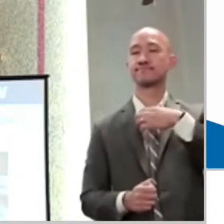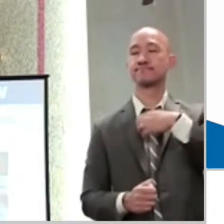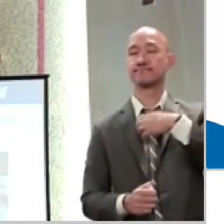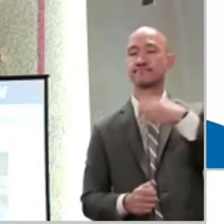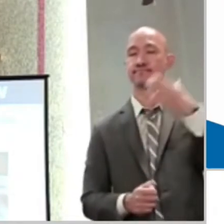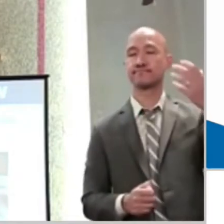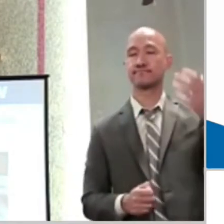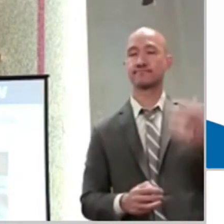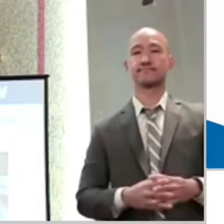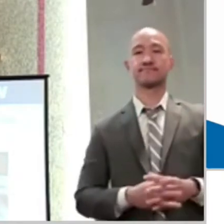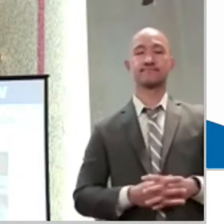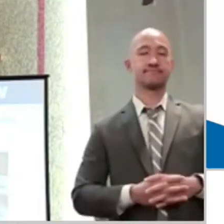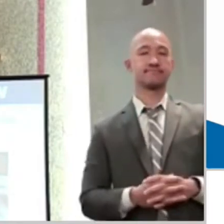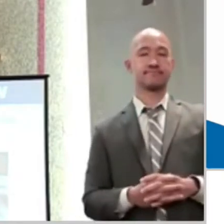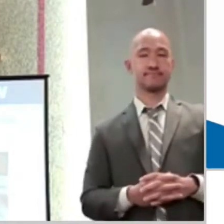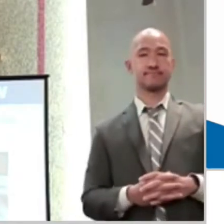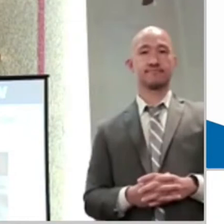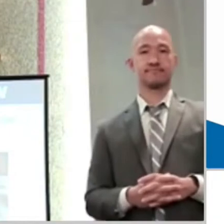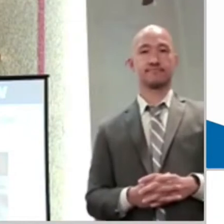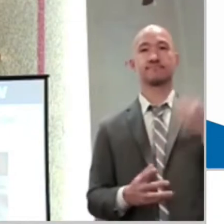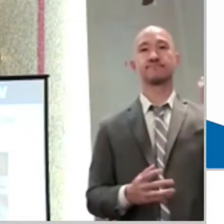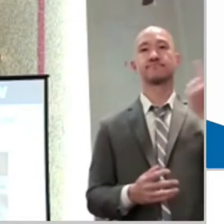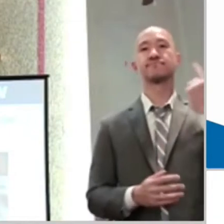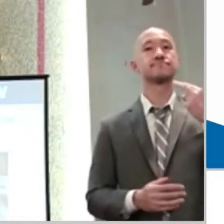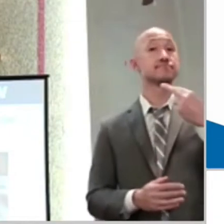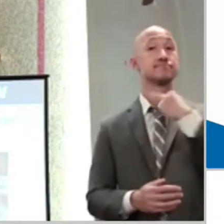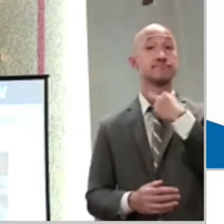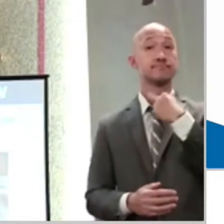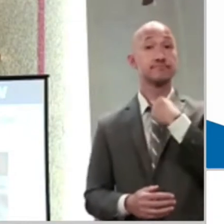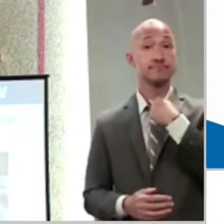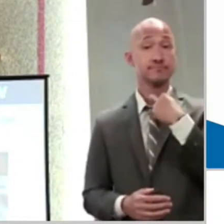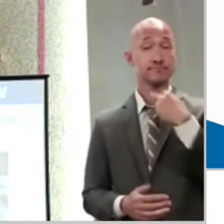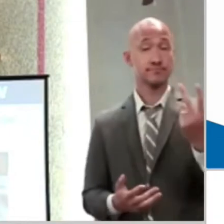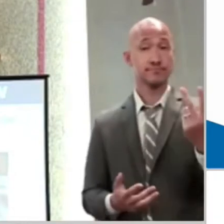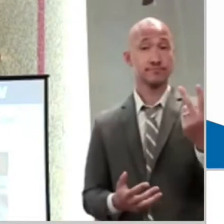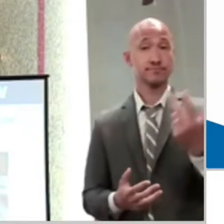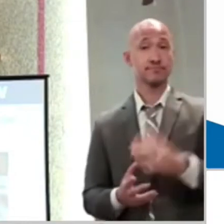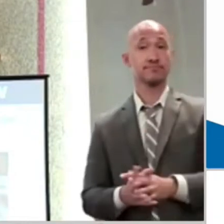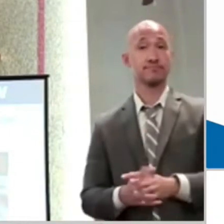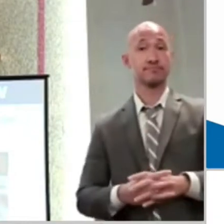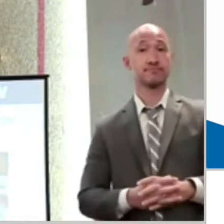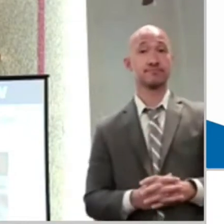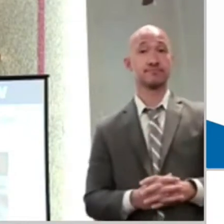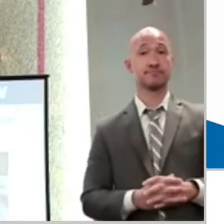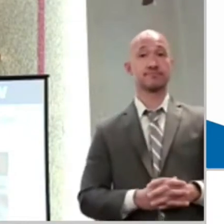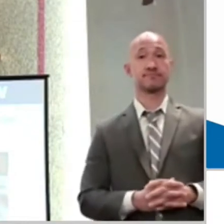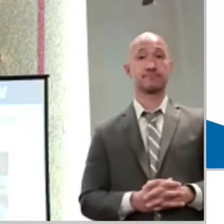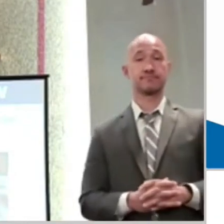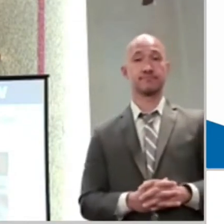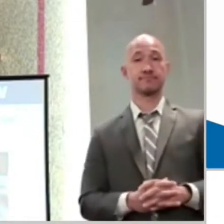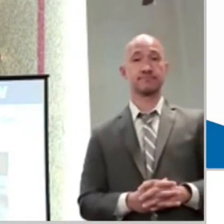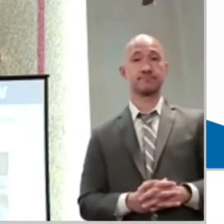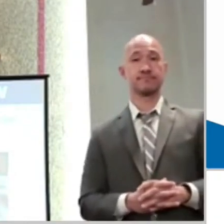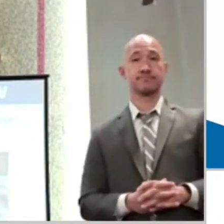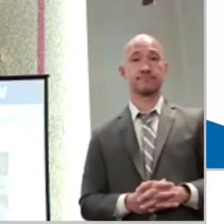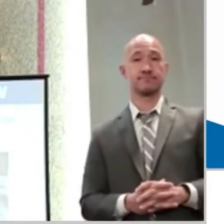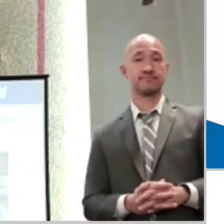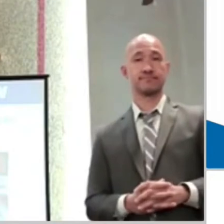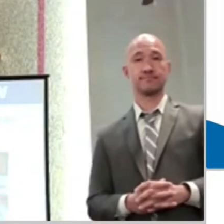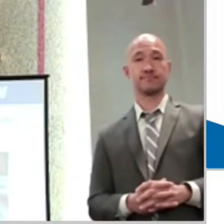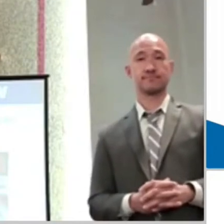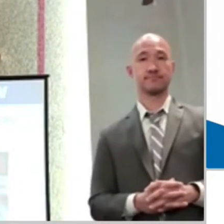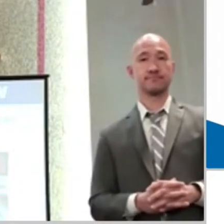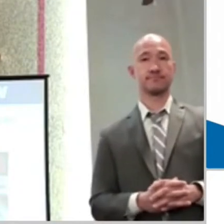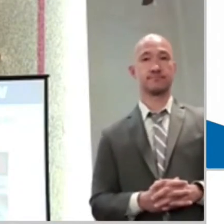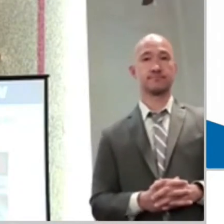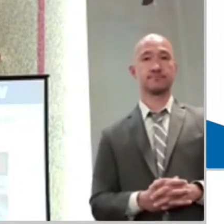turbulent in your life. And you know what? For the rest of your life, you're always going to be feeling that way. You will have no hope. But